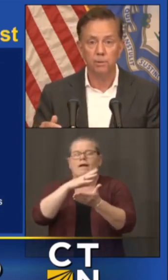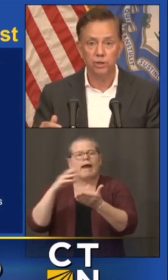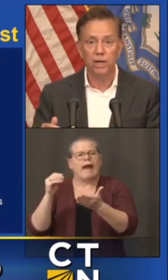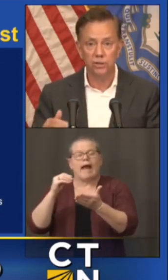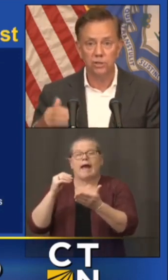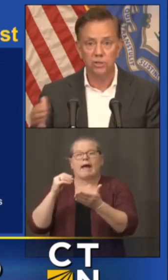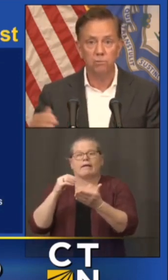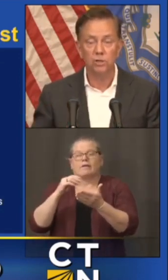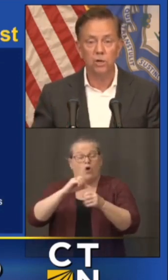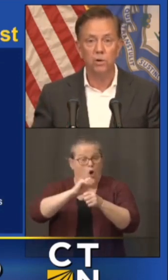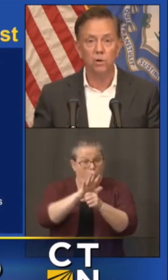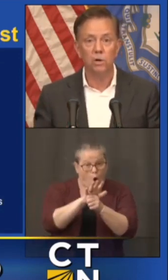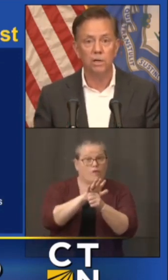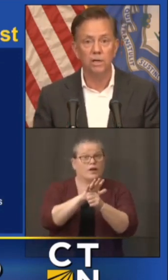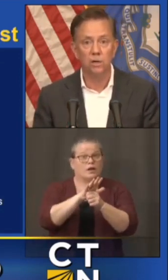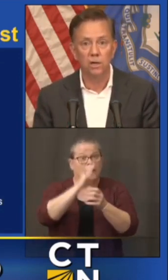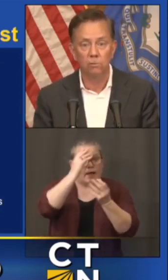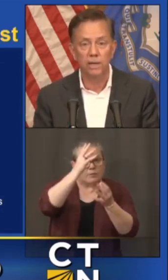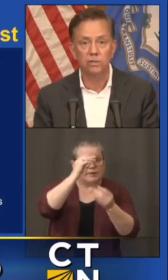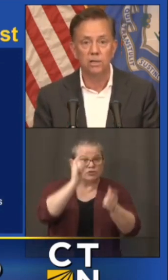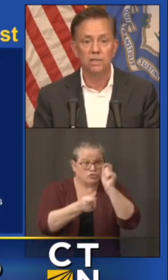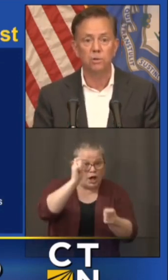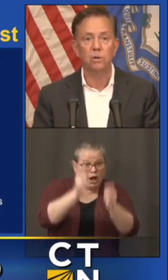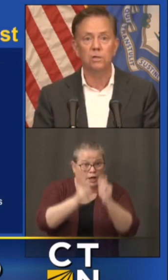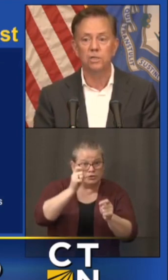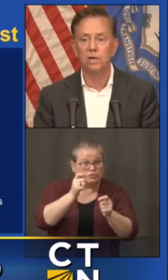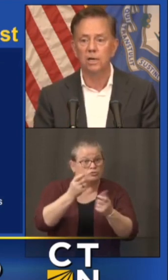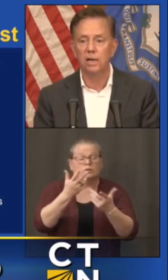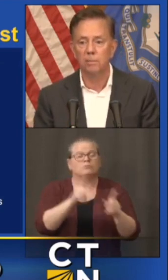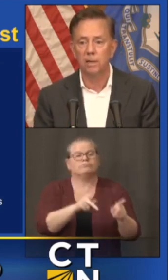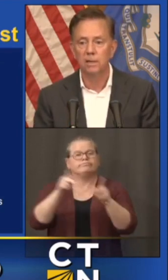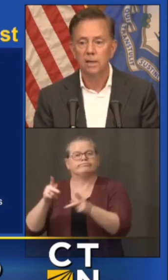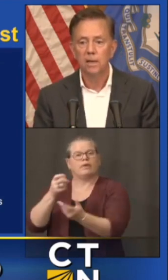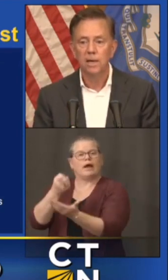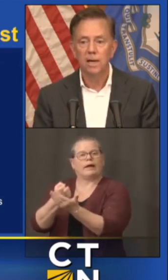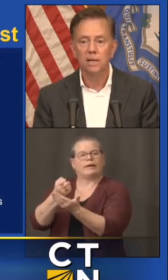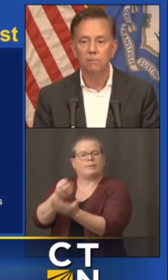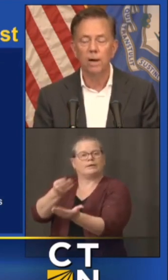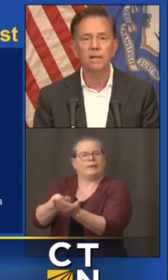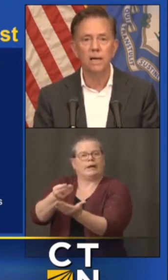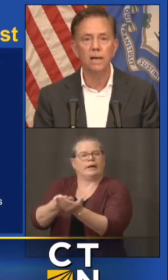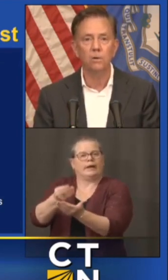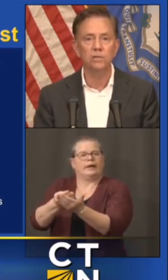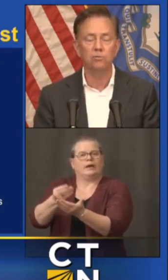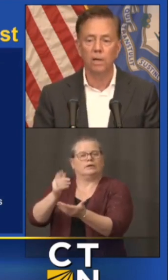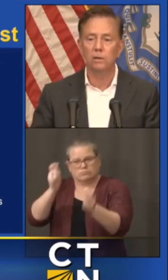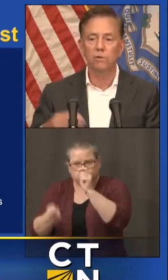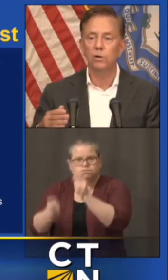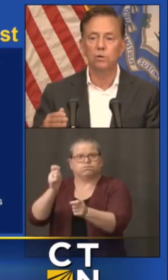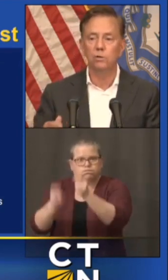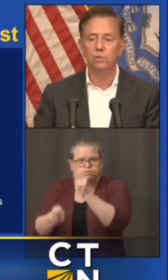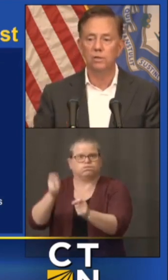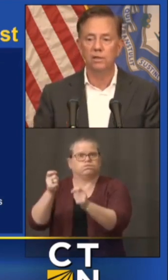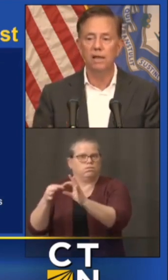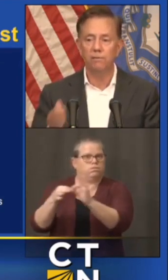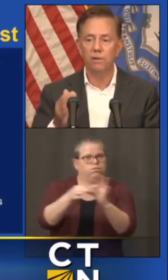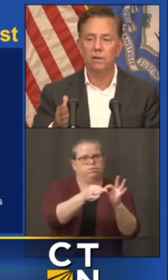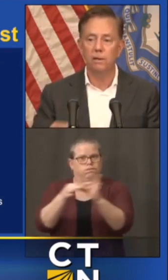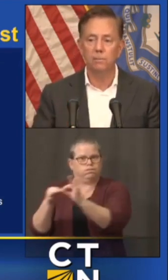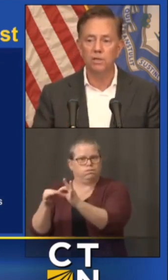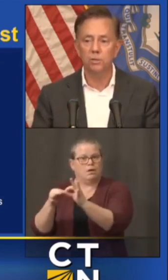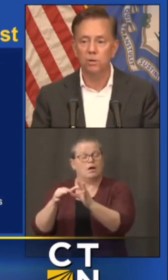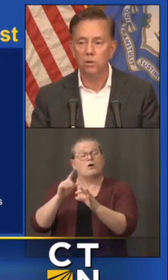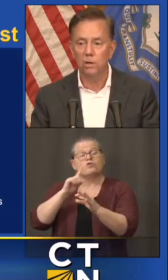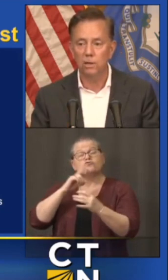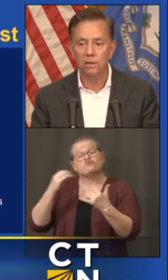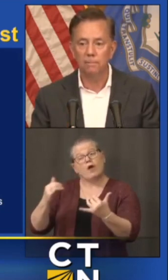economic projections and what's going on in our region as regards the economy and uh right now it's relative good news thankfully